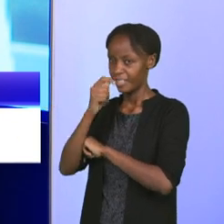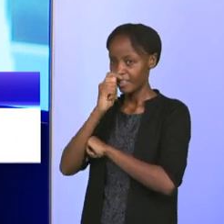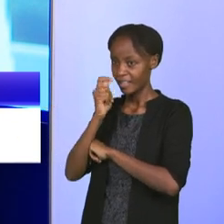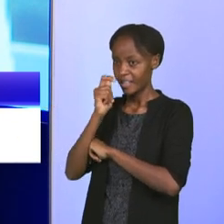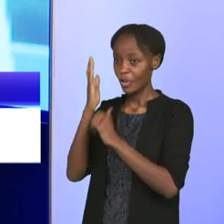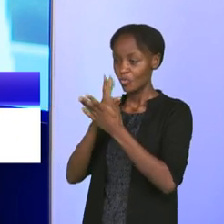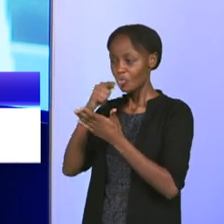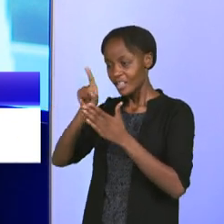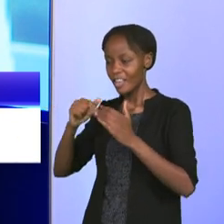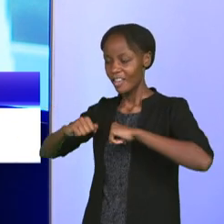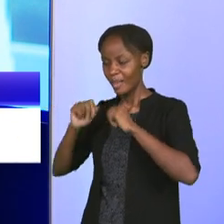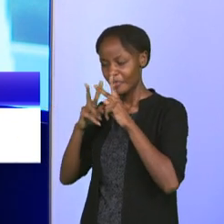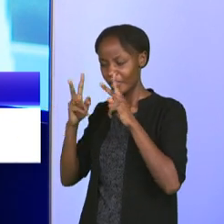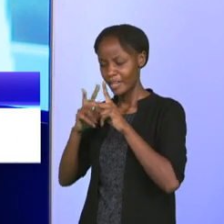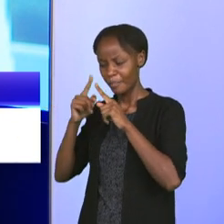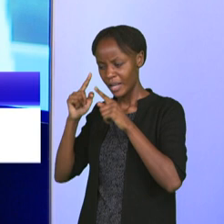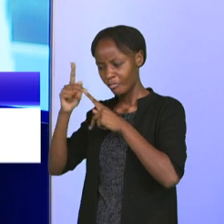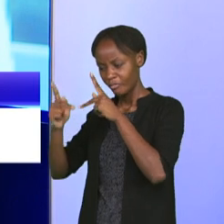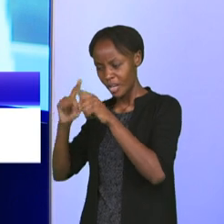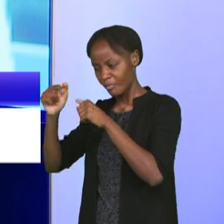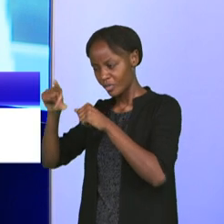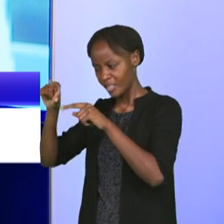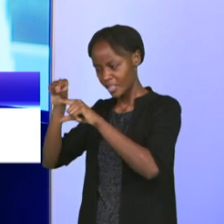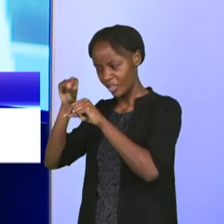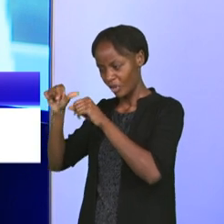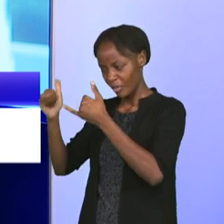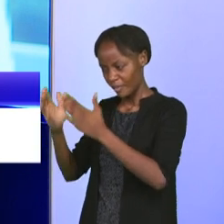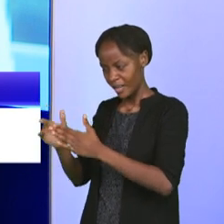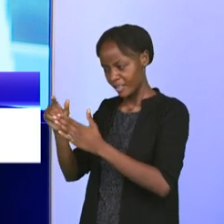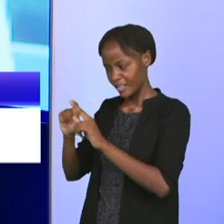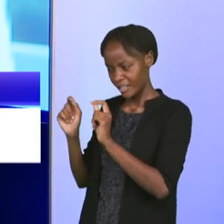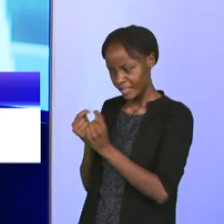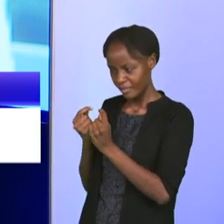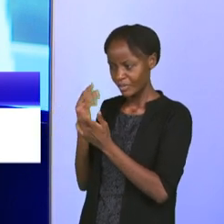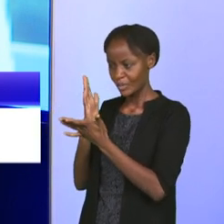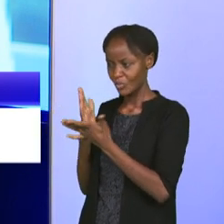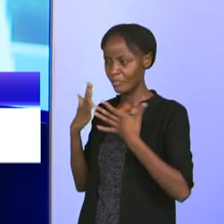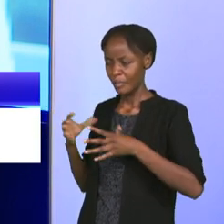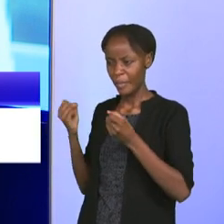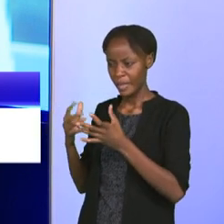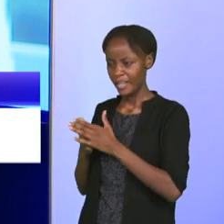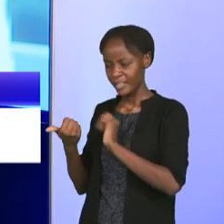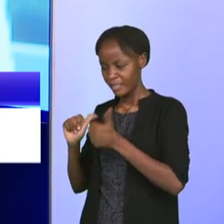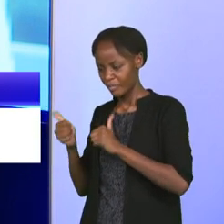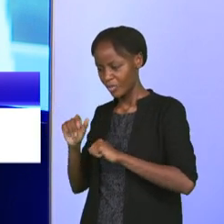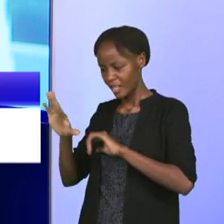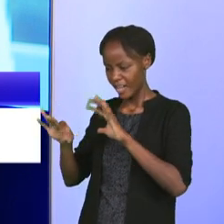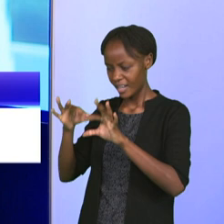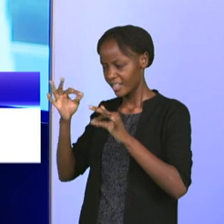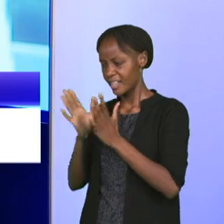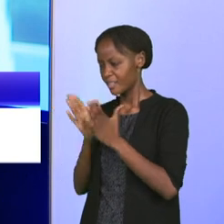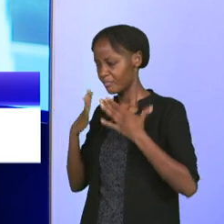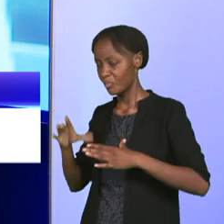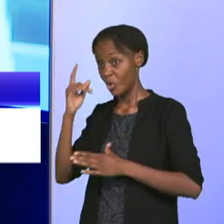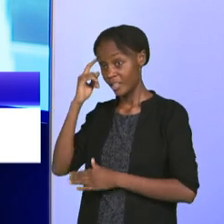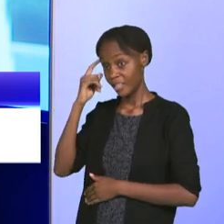for you. But looking at the process of selection of the team, so many people, sports analysts, and everyone thought